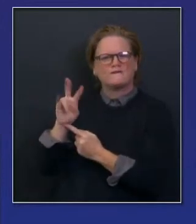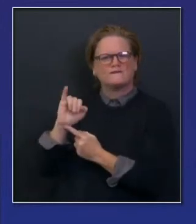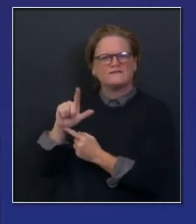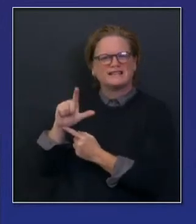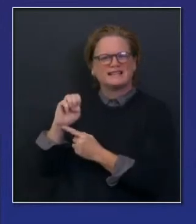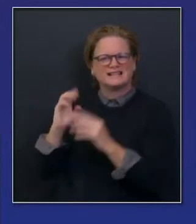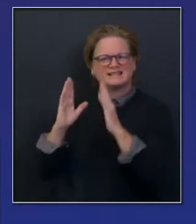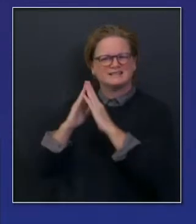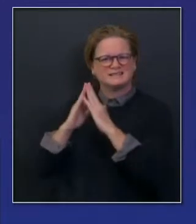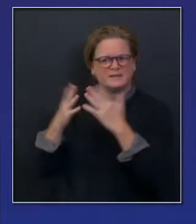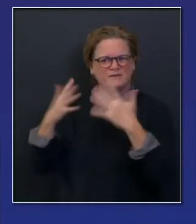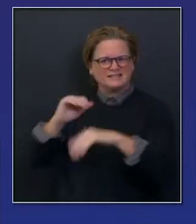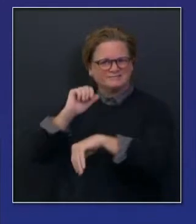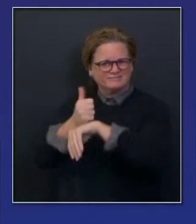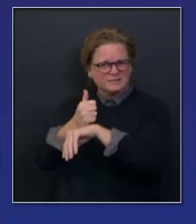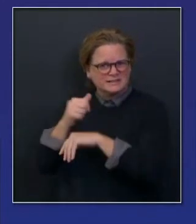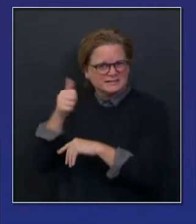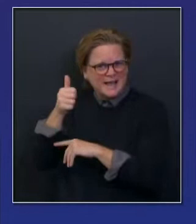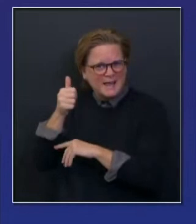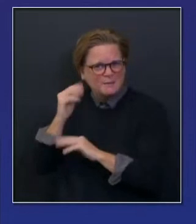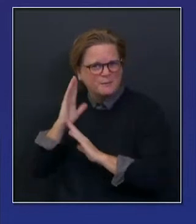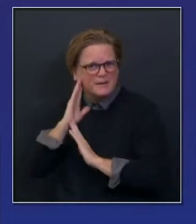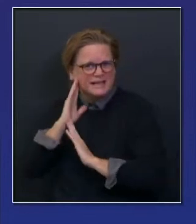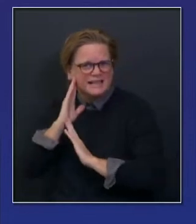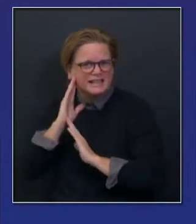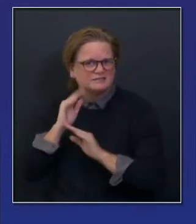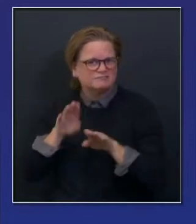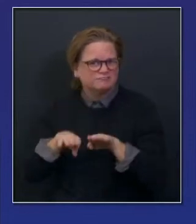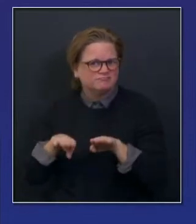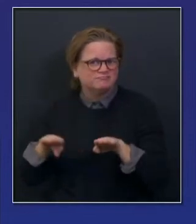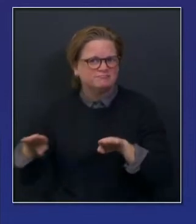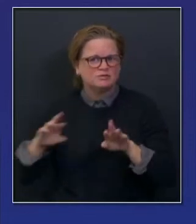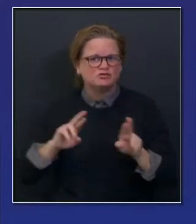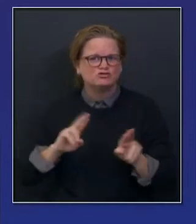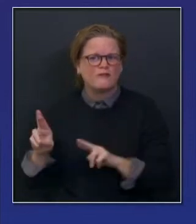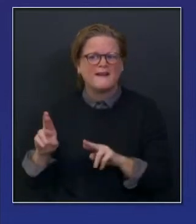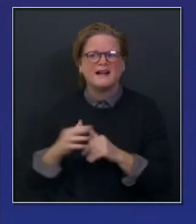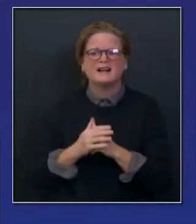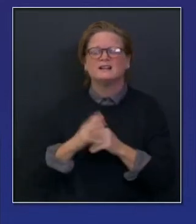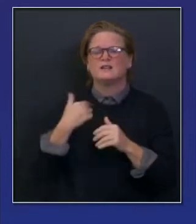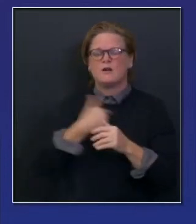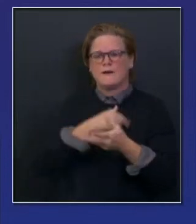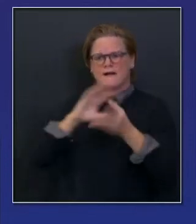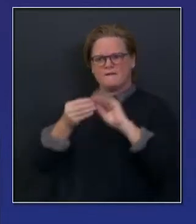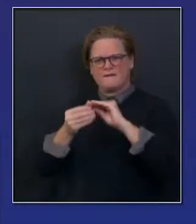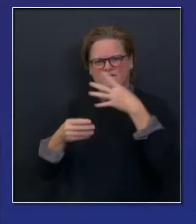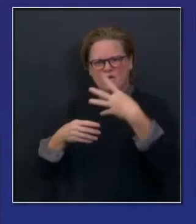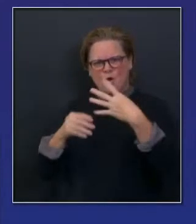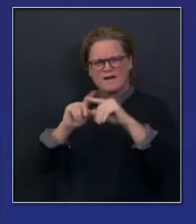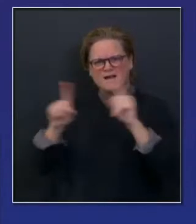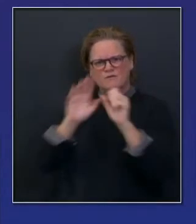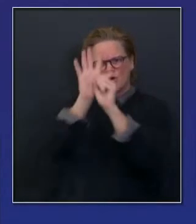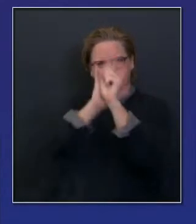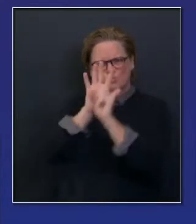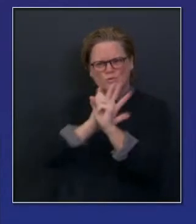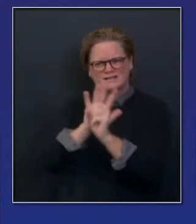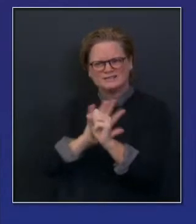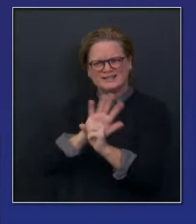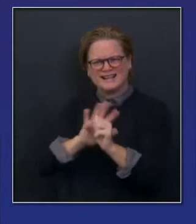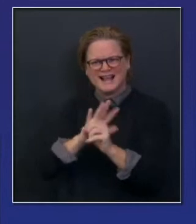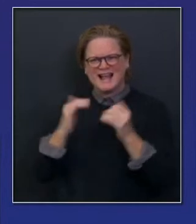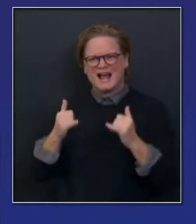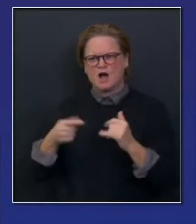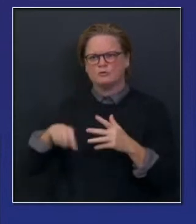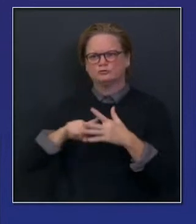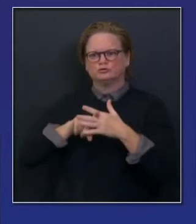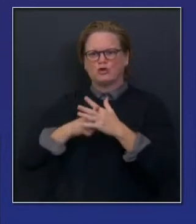became operationalized. So you can see the four sites that are moving. Now lights are on,